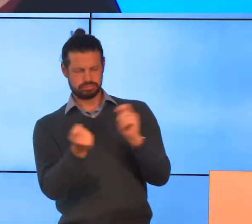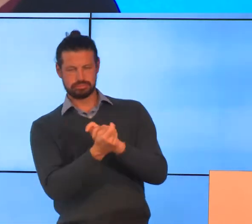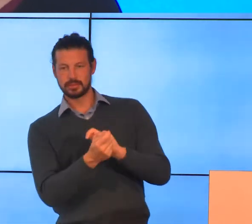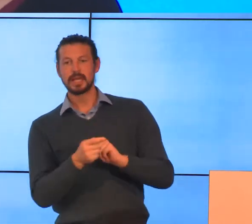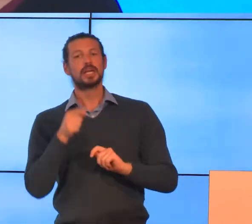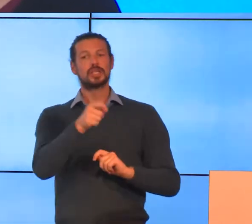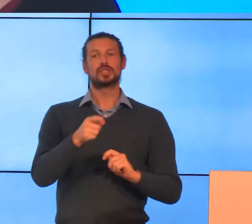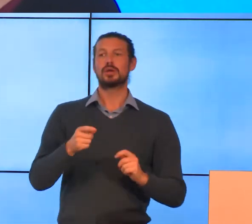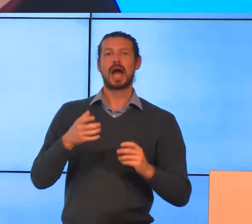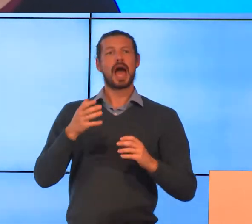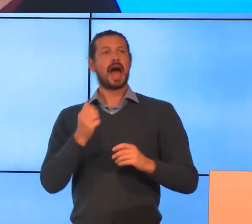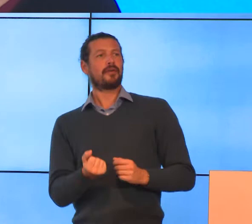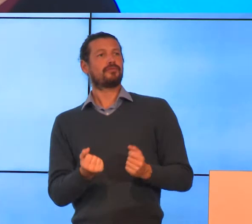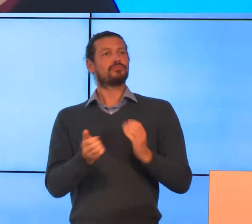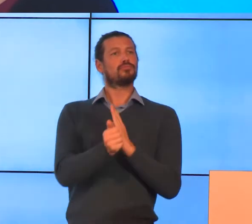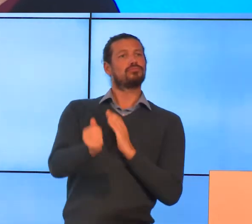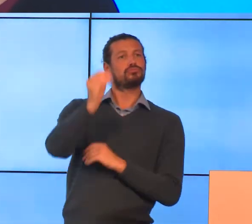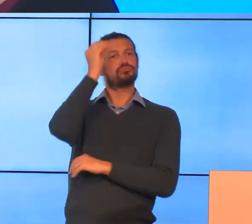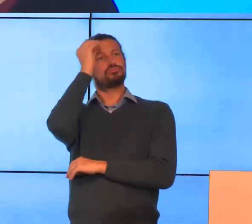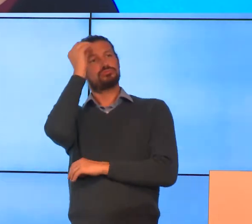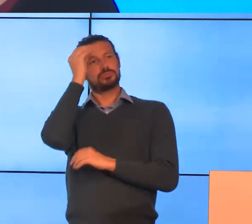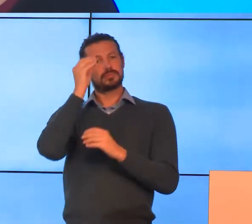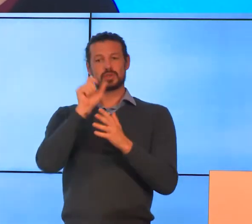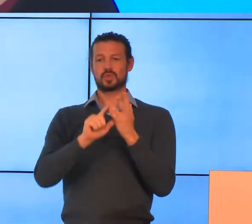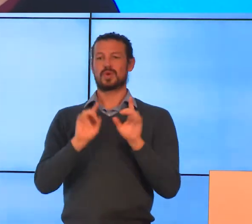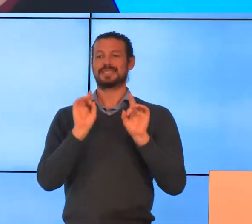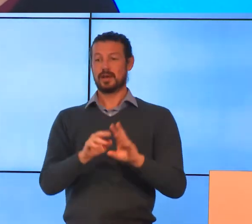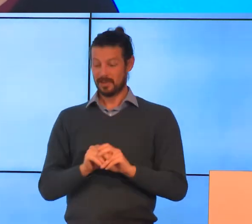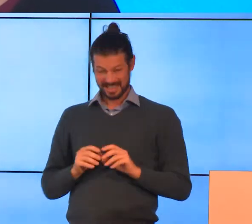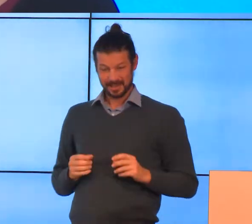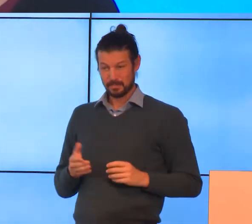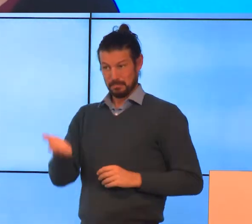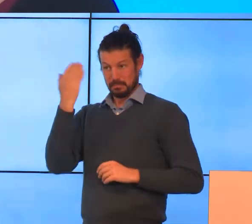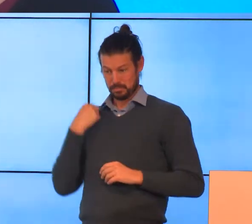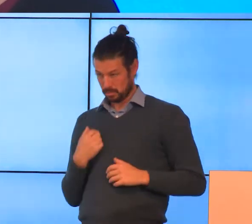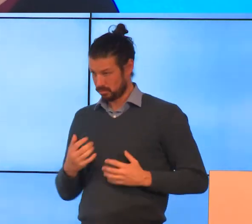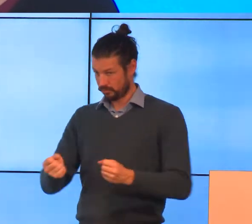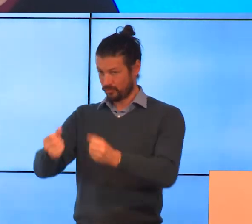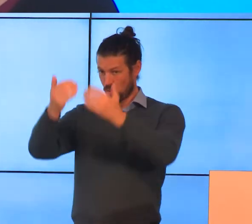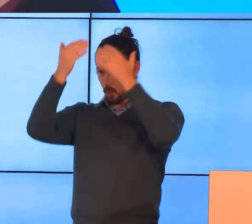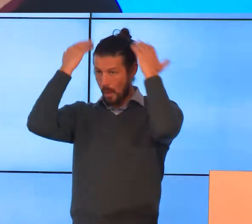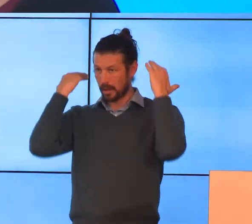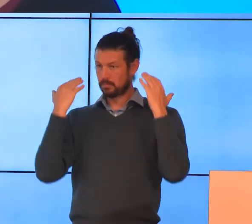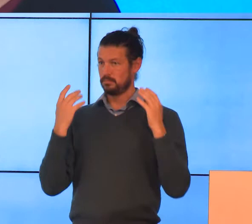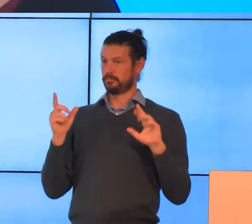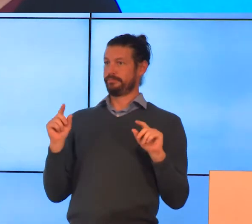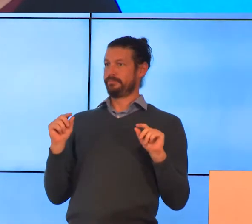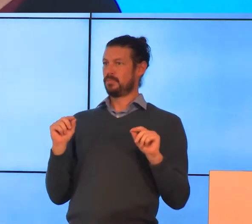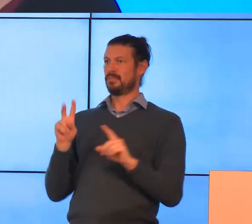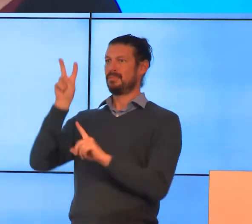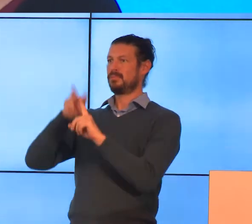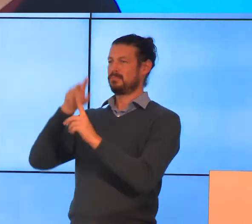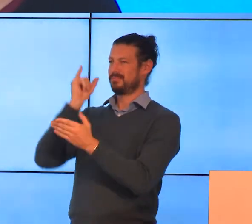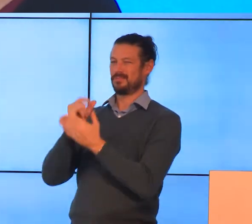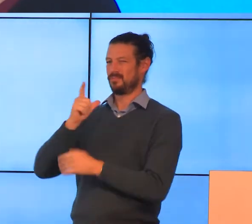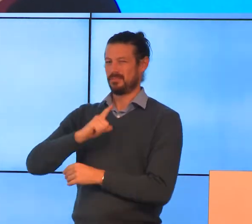have what I need now to do it myself. Whereas before, at the start, she was quite overwhelmed and unsure of why her first application